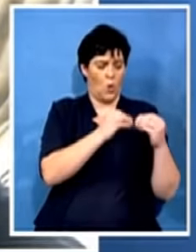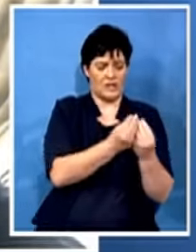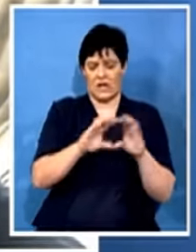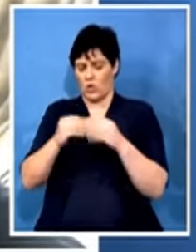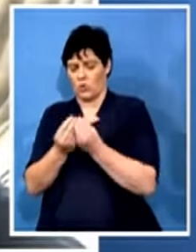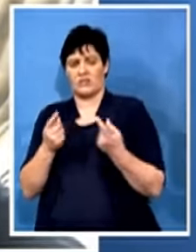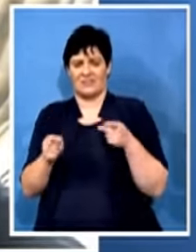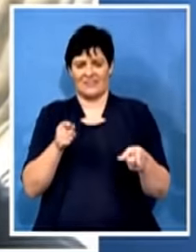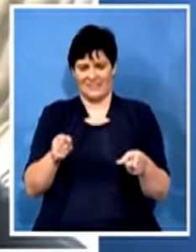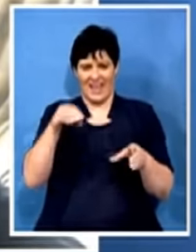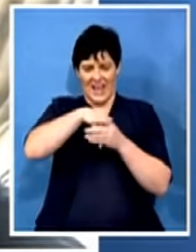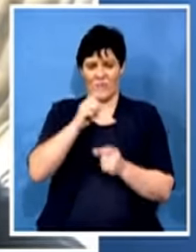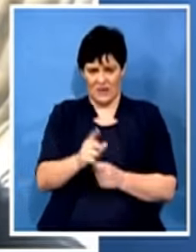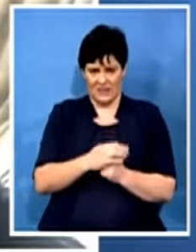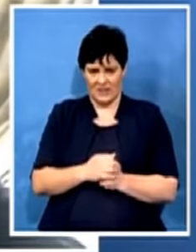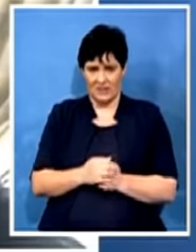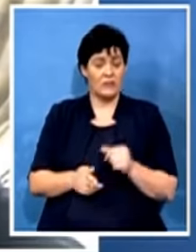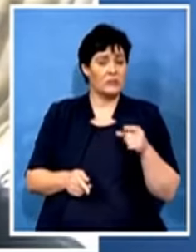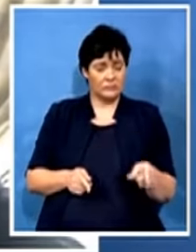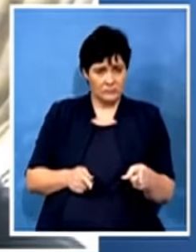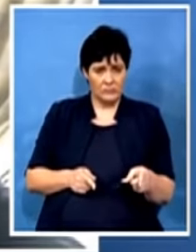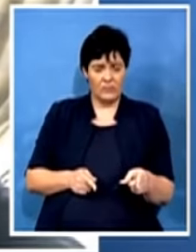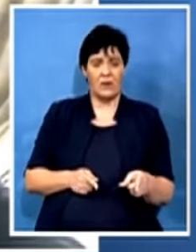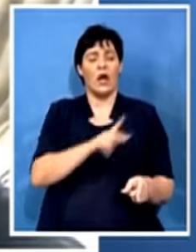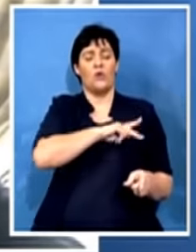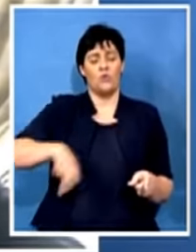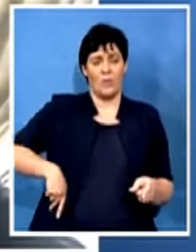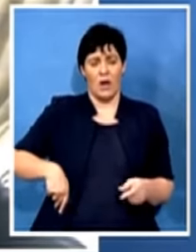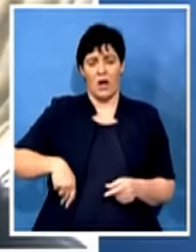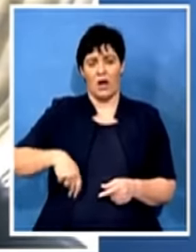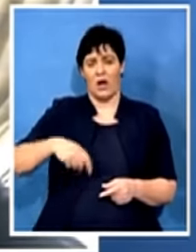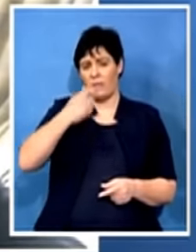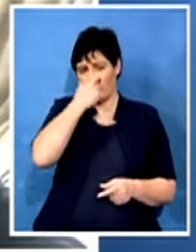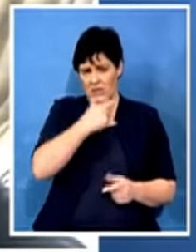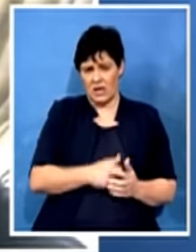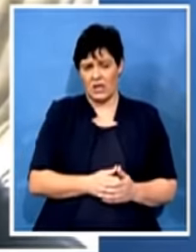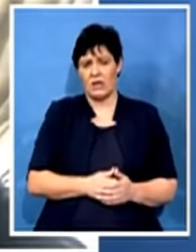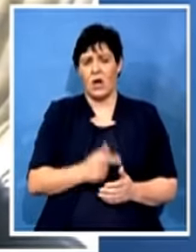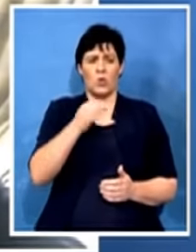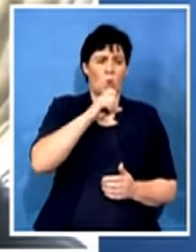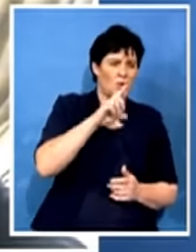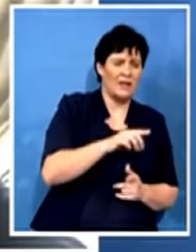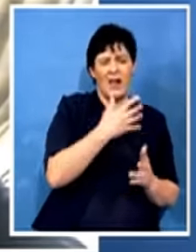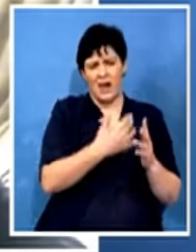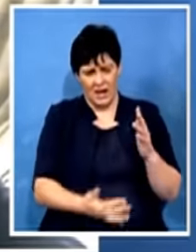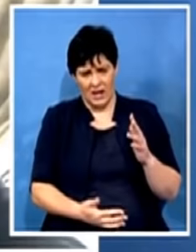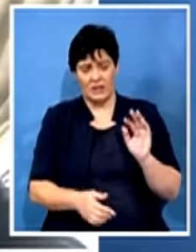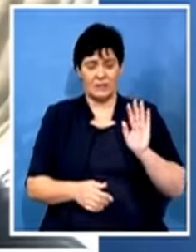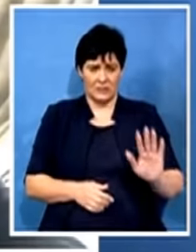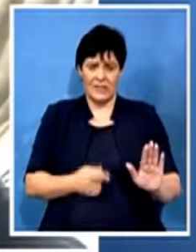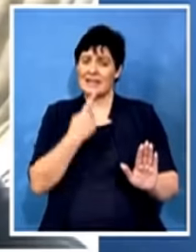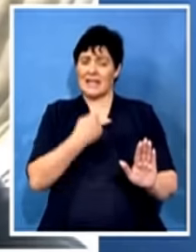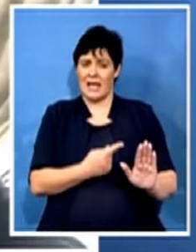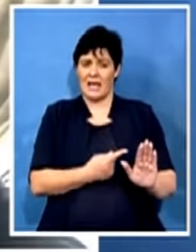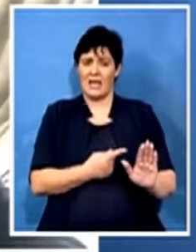represented by President Obama Posa, the likes of Gary Kanekom, Provin Warden, which is essentially saying that the criminal justice system in the country